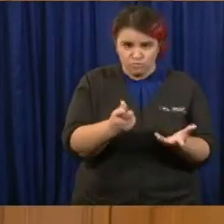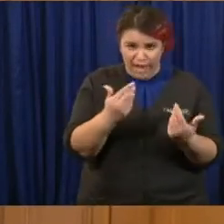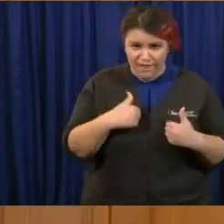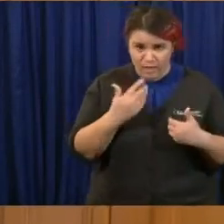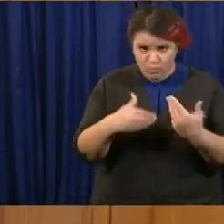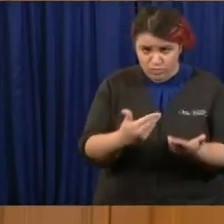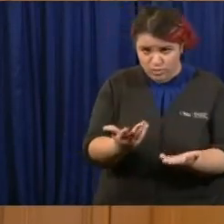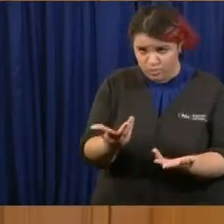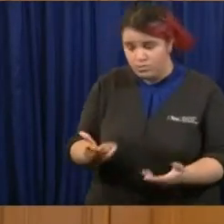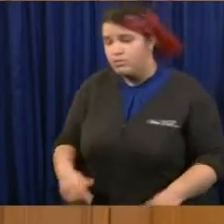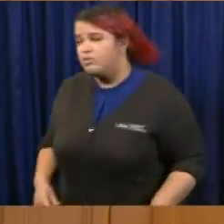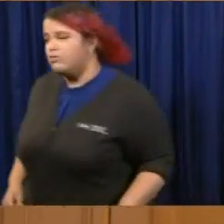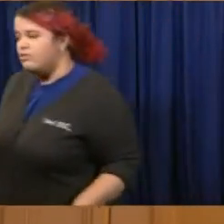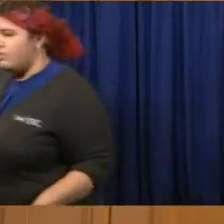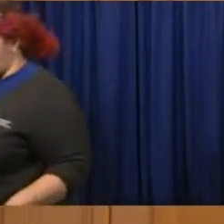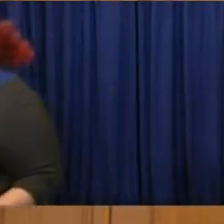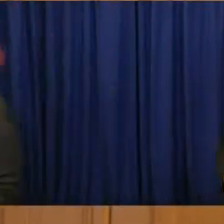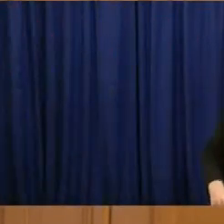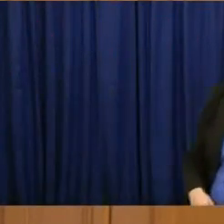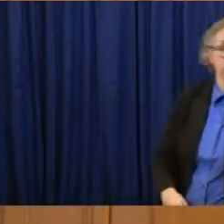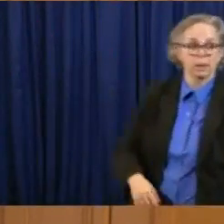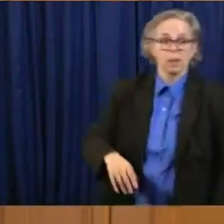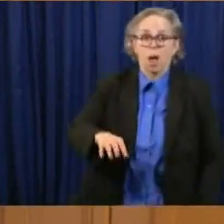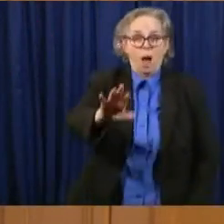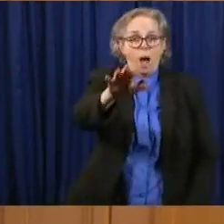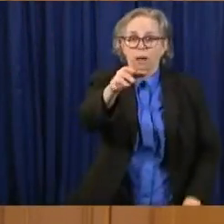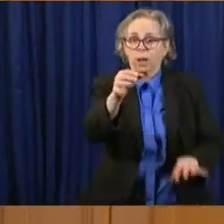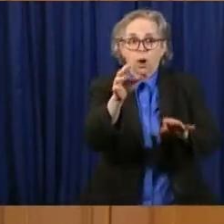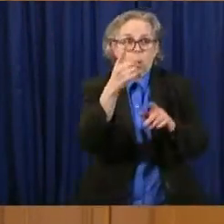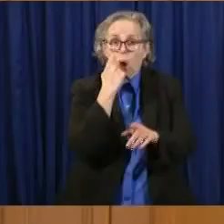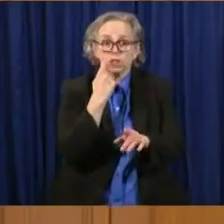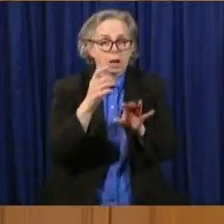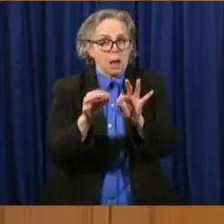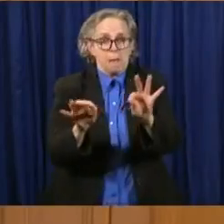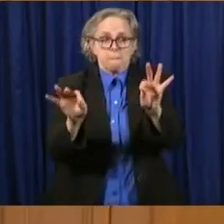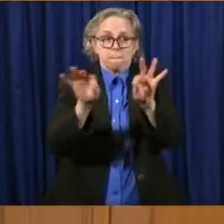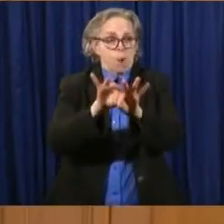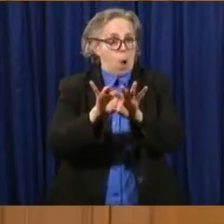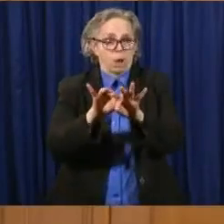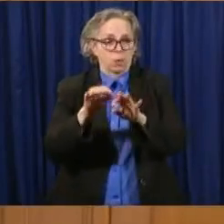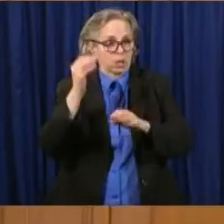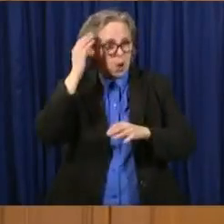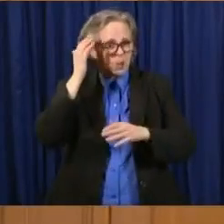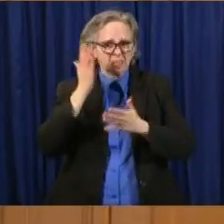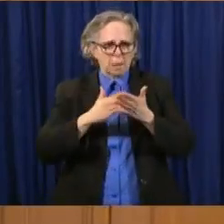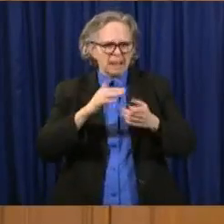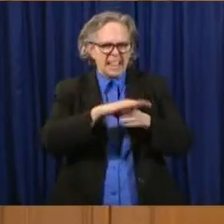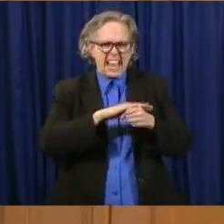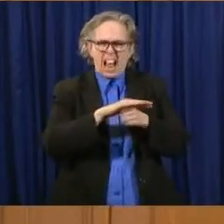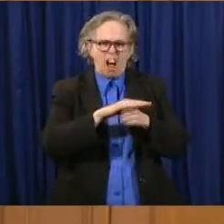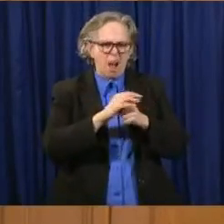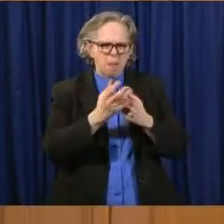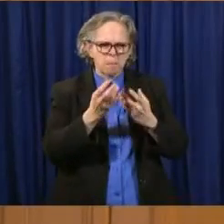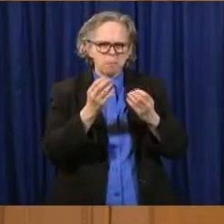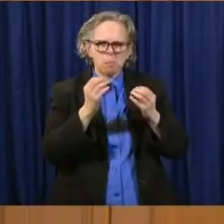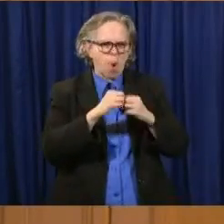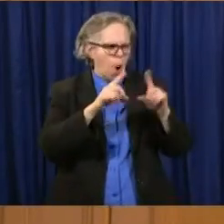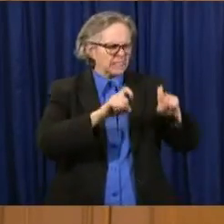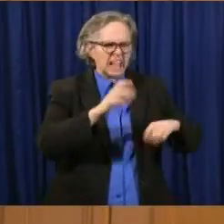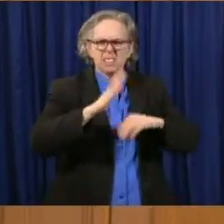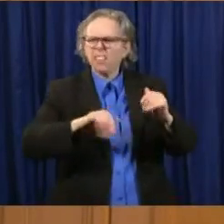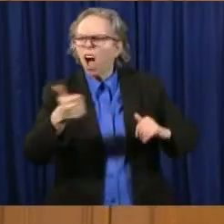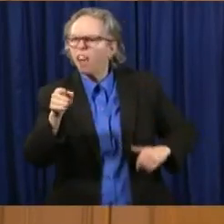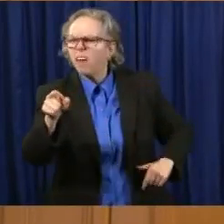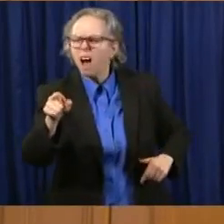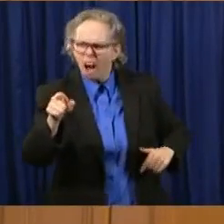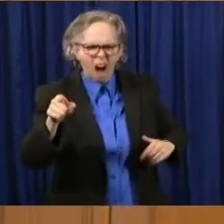because it's important. We know that parts of our tests, our state are getting tested at higher levels than other parts, and we really want to